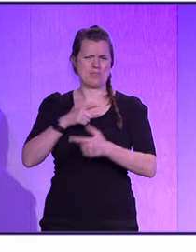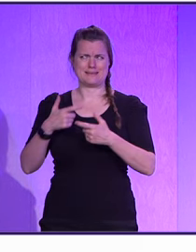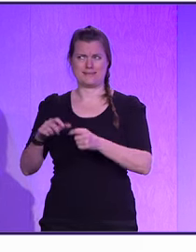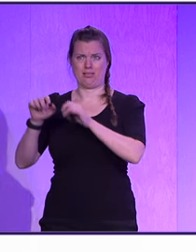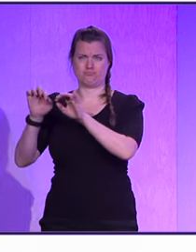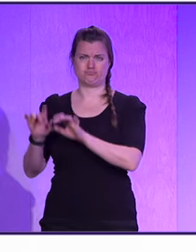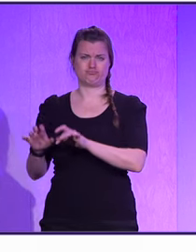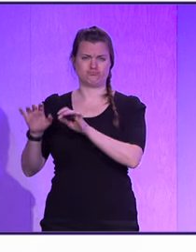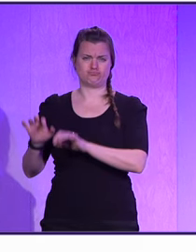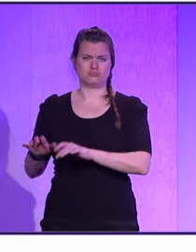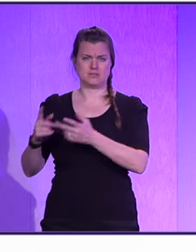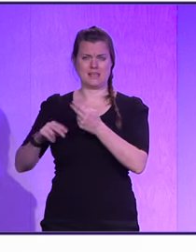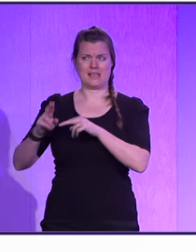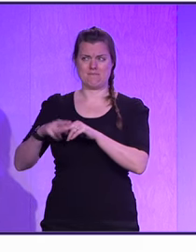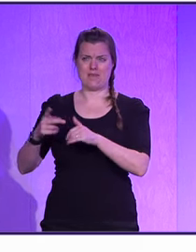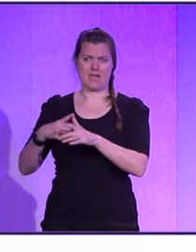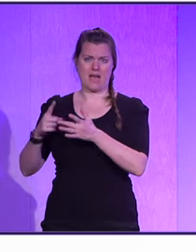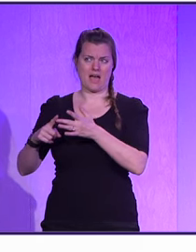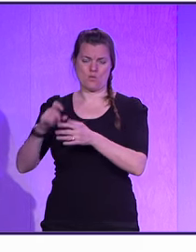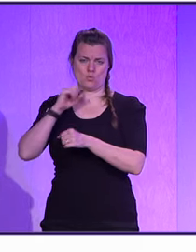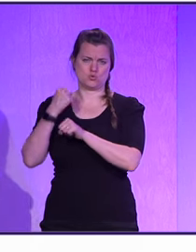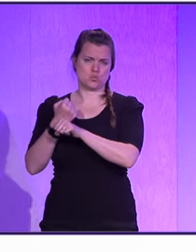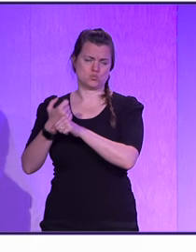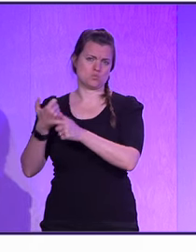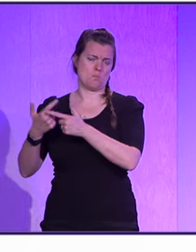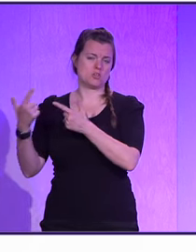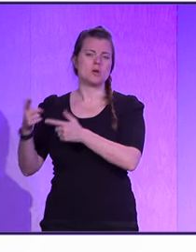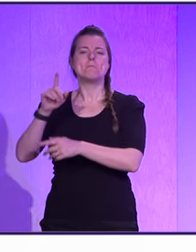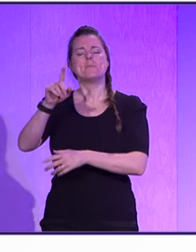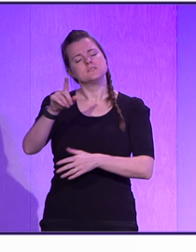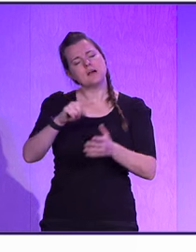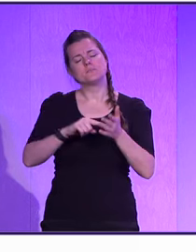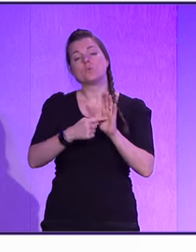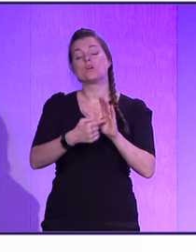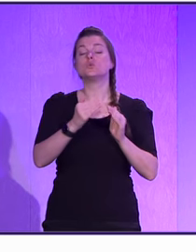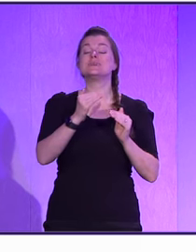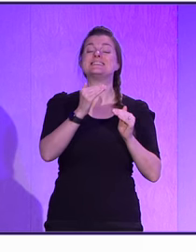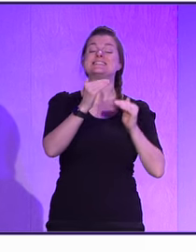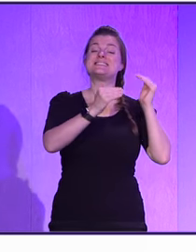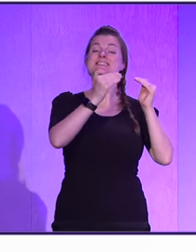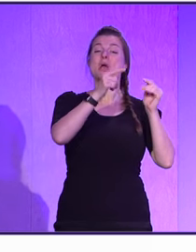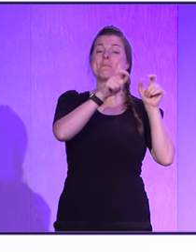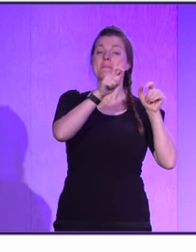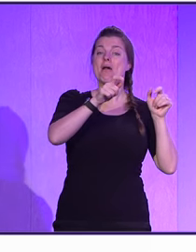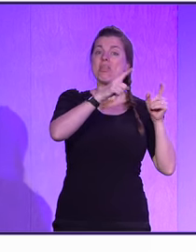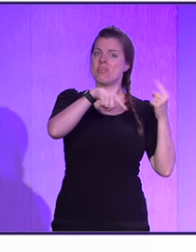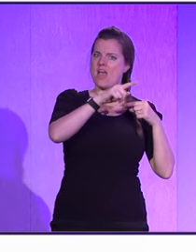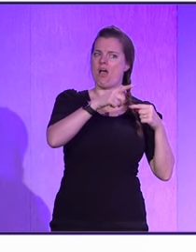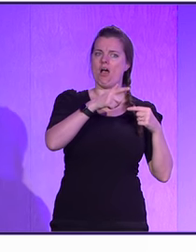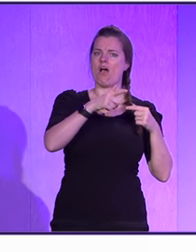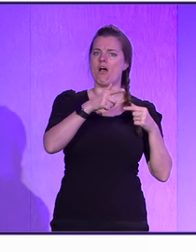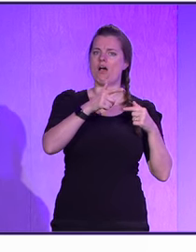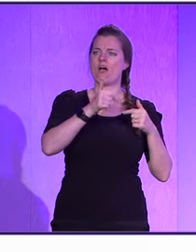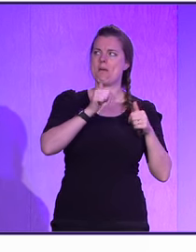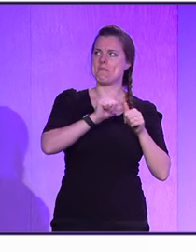do this, right, if AI is going to do so much? And I've shown you that the more senior people are better